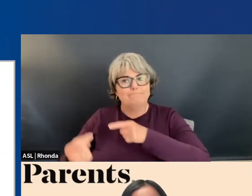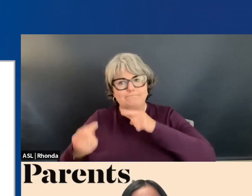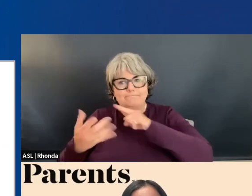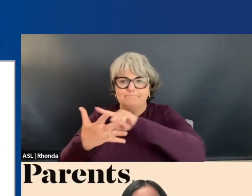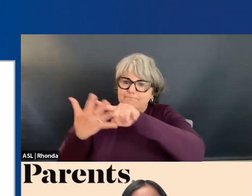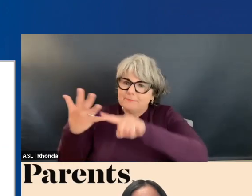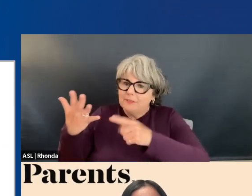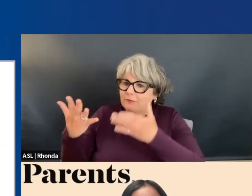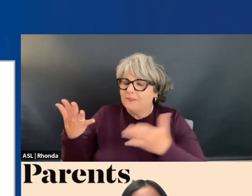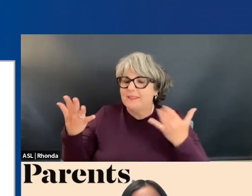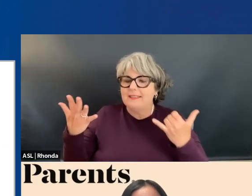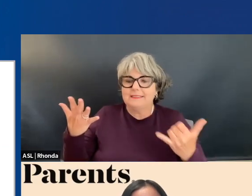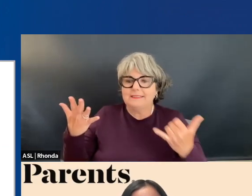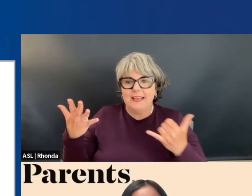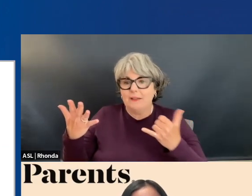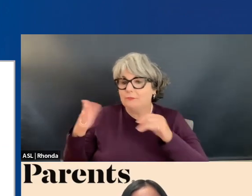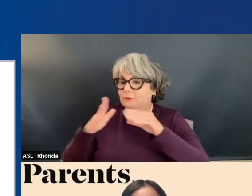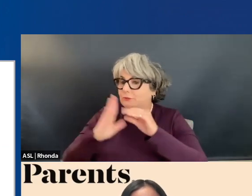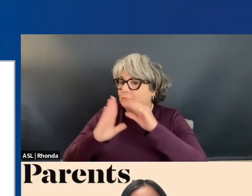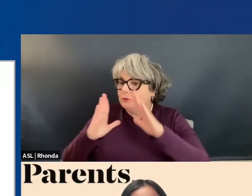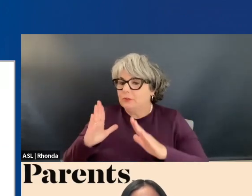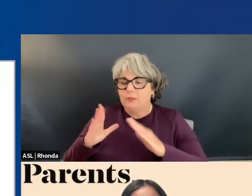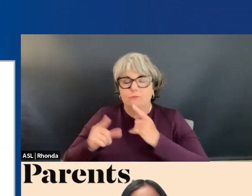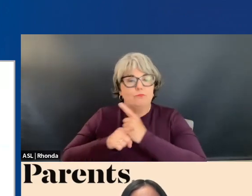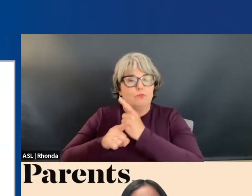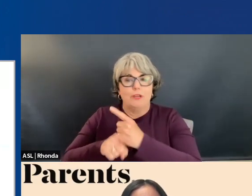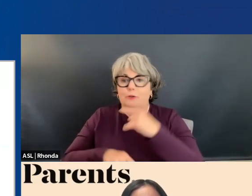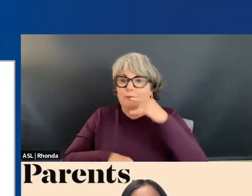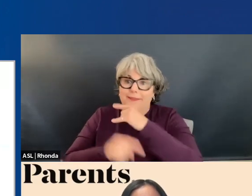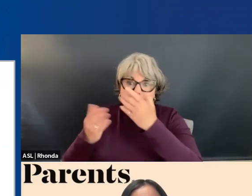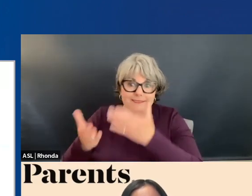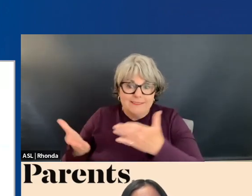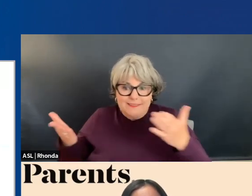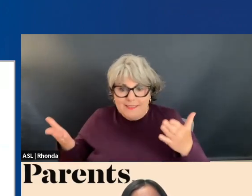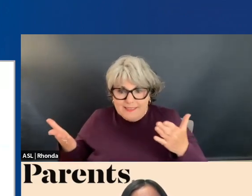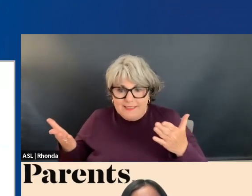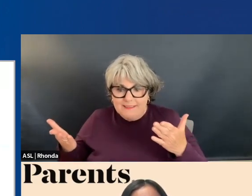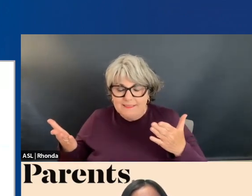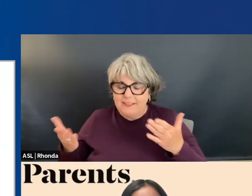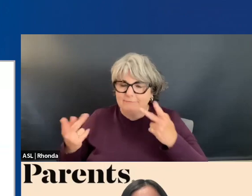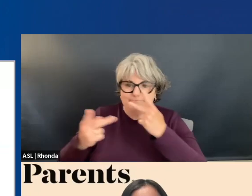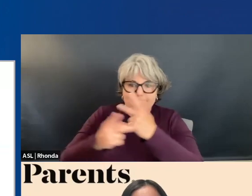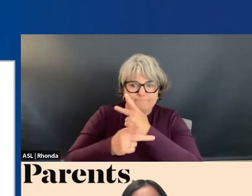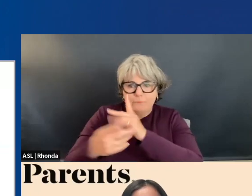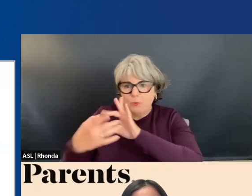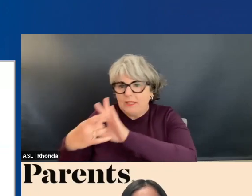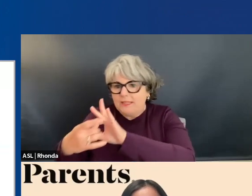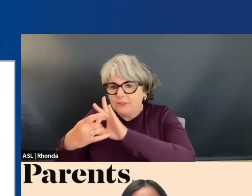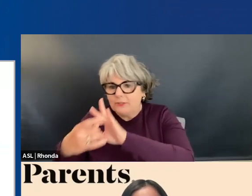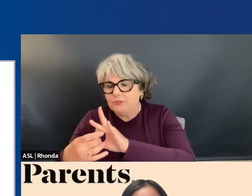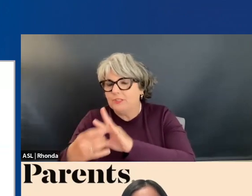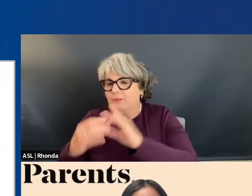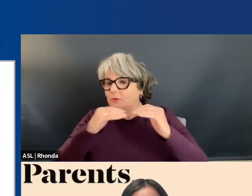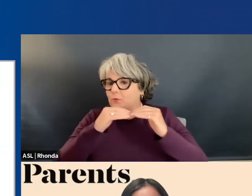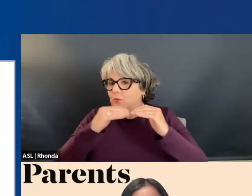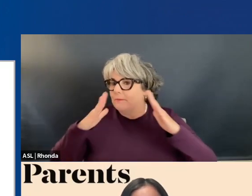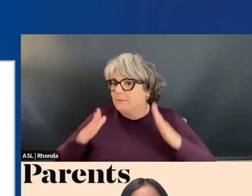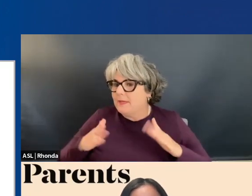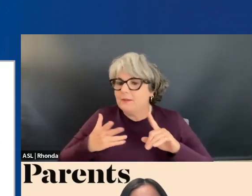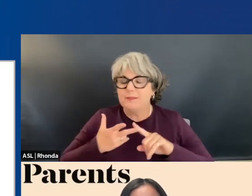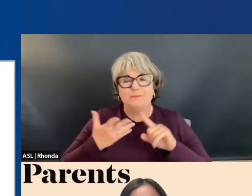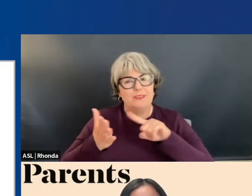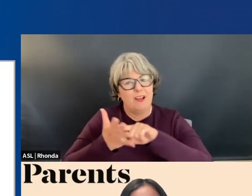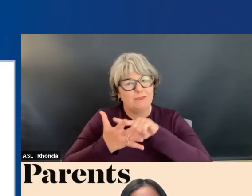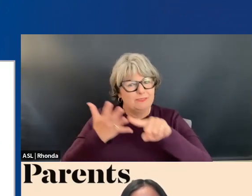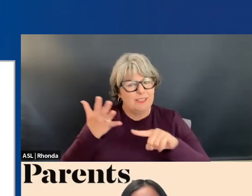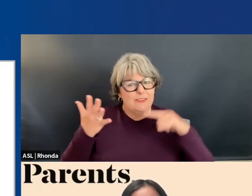all sorts of things. They are struggling with the regular kid stuff of navigating relationships with their peers, but lots